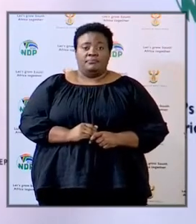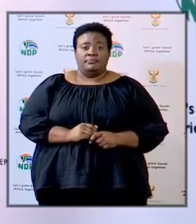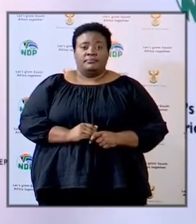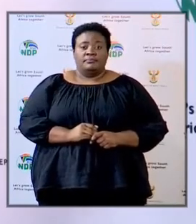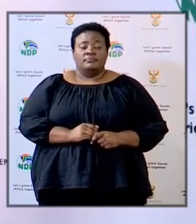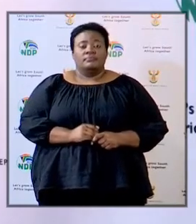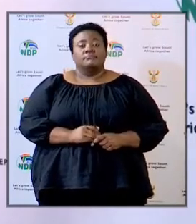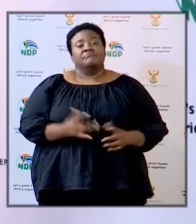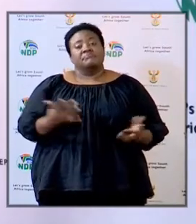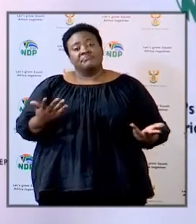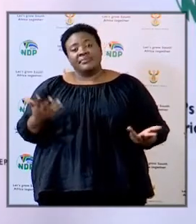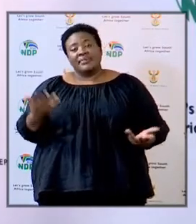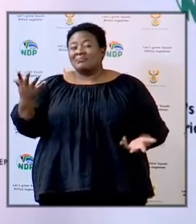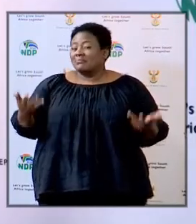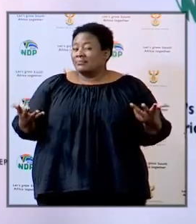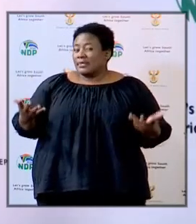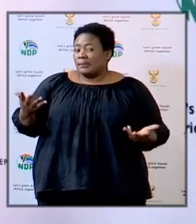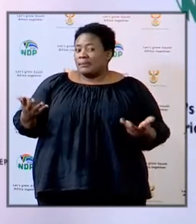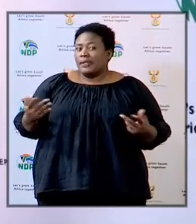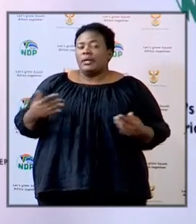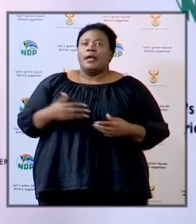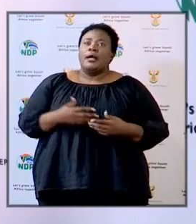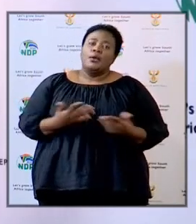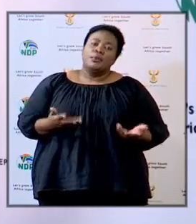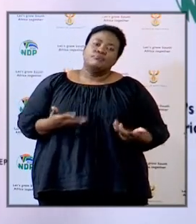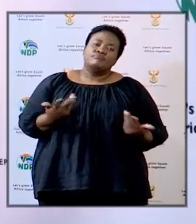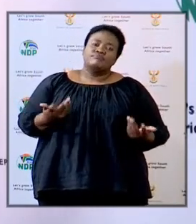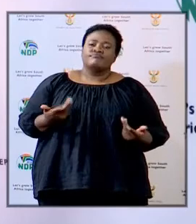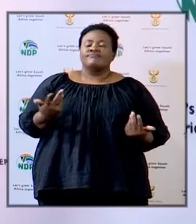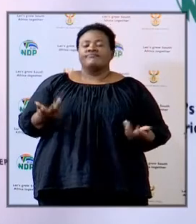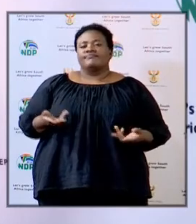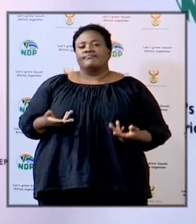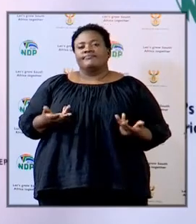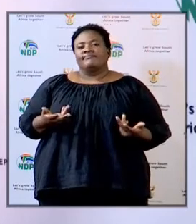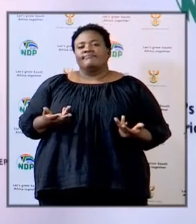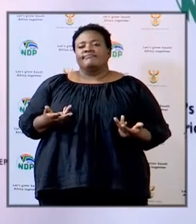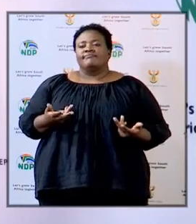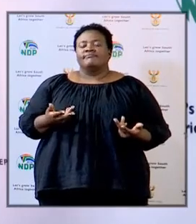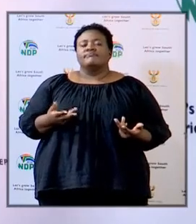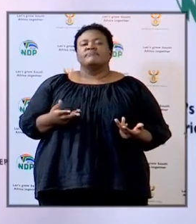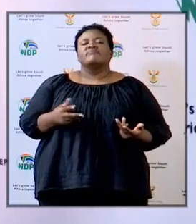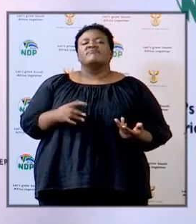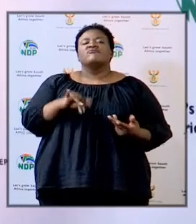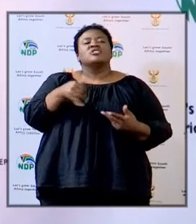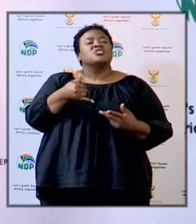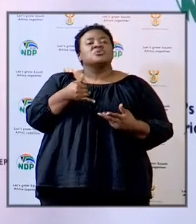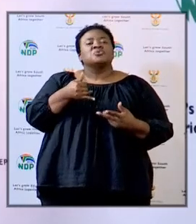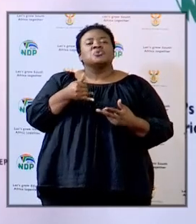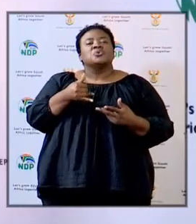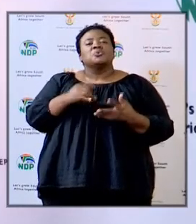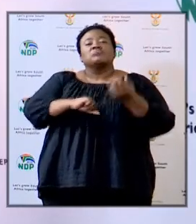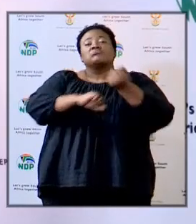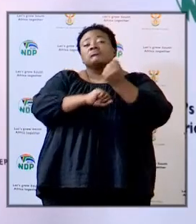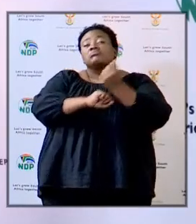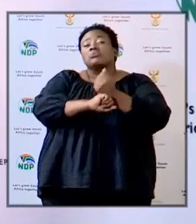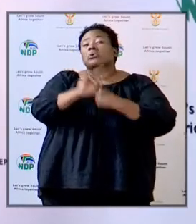So, perhaps, you know, just to ground what I'm saying,